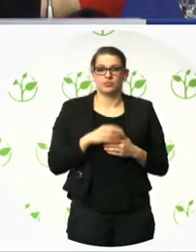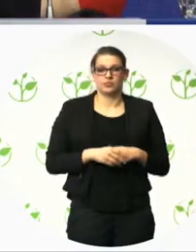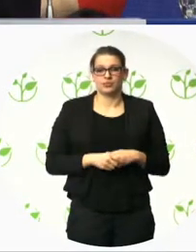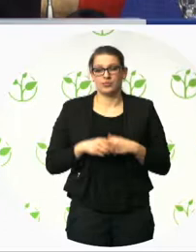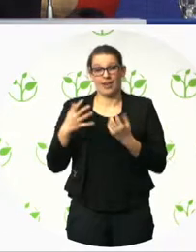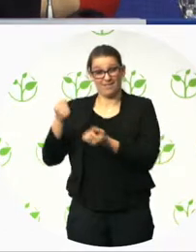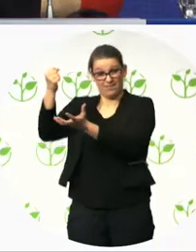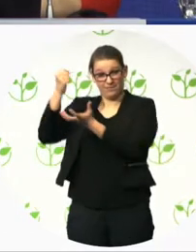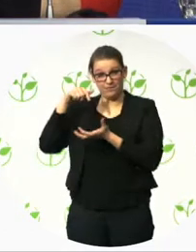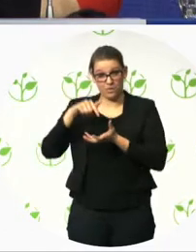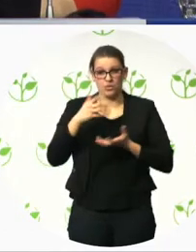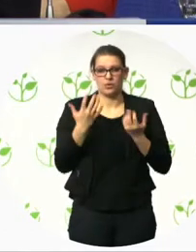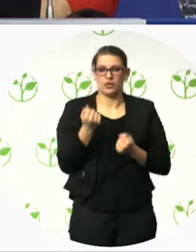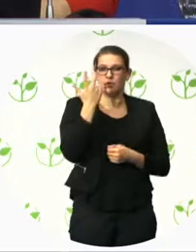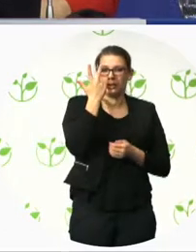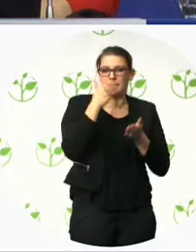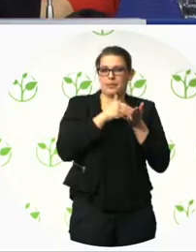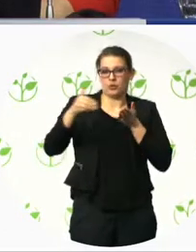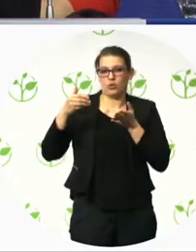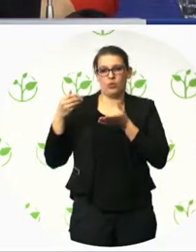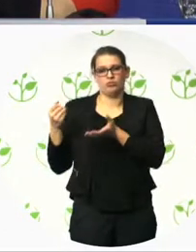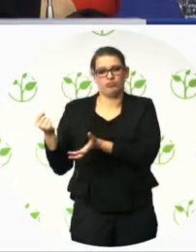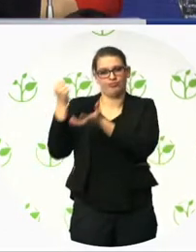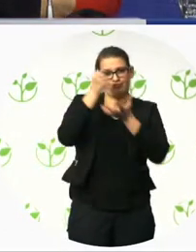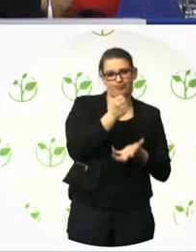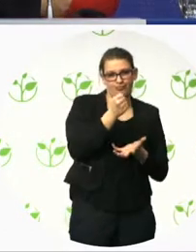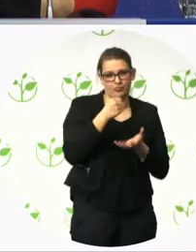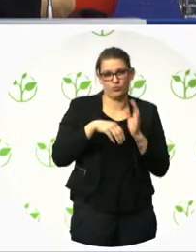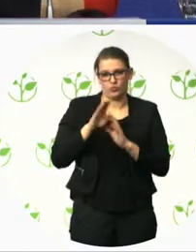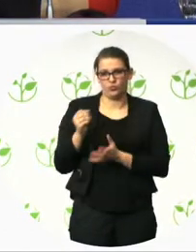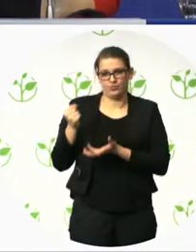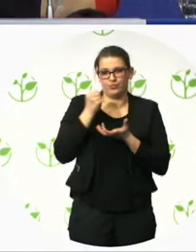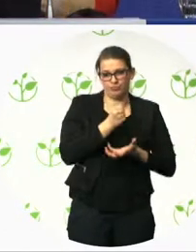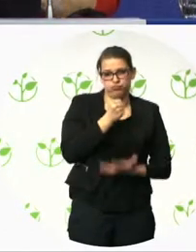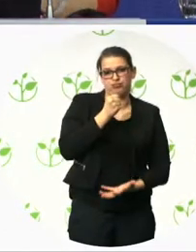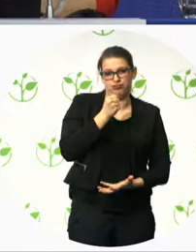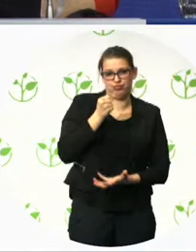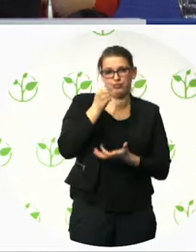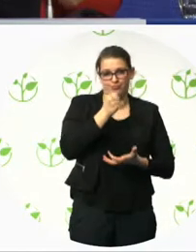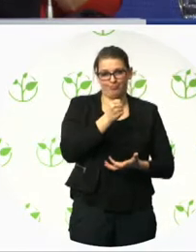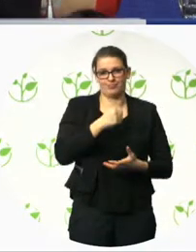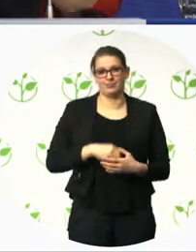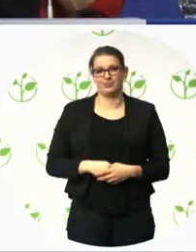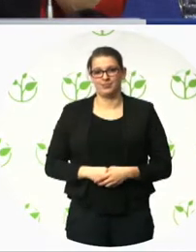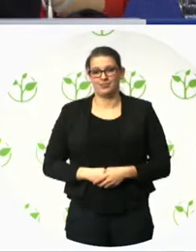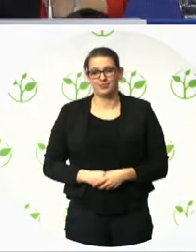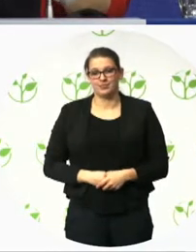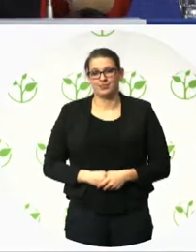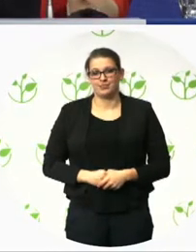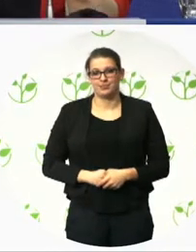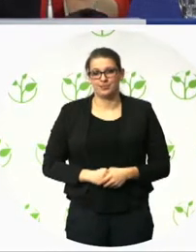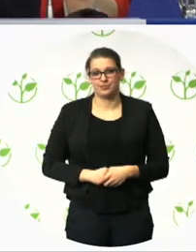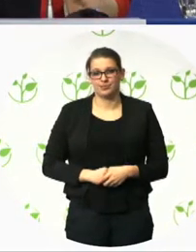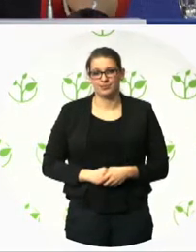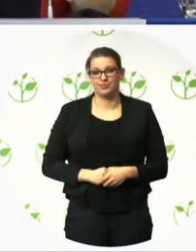Even on top of what was already there. So we are working very hard from the Council to have realistic